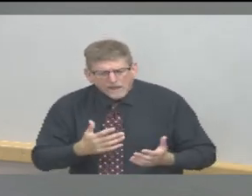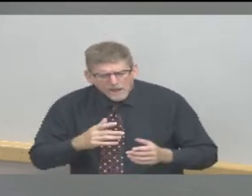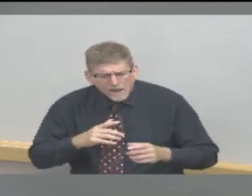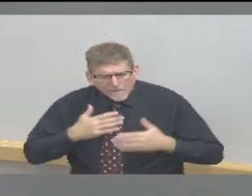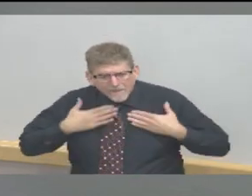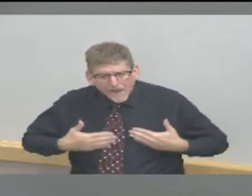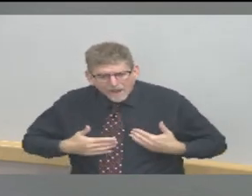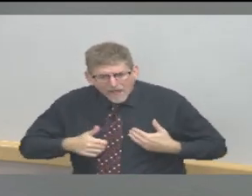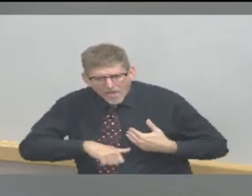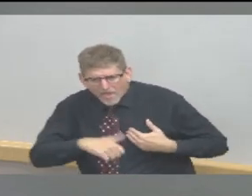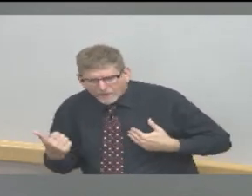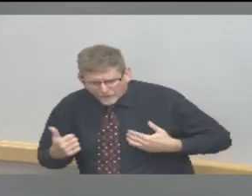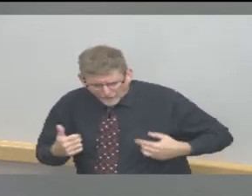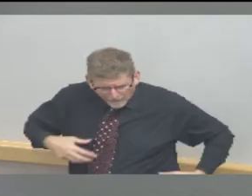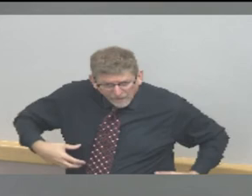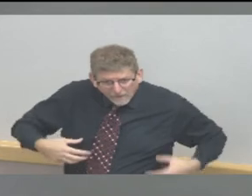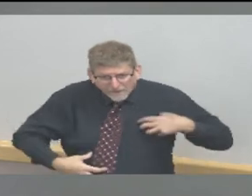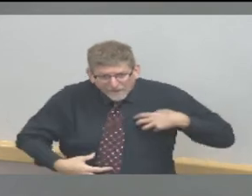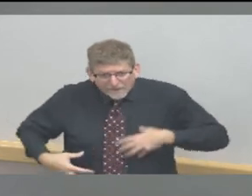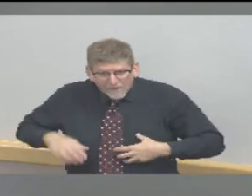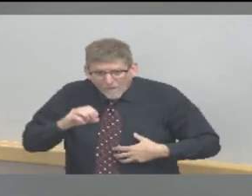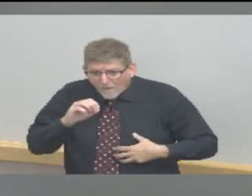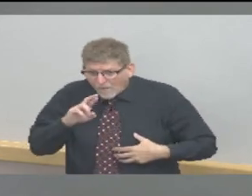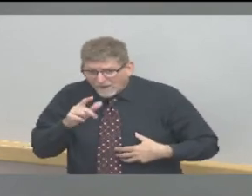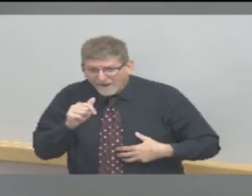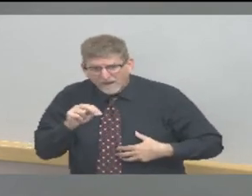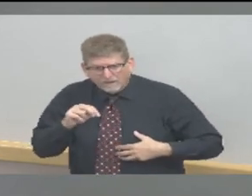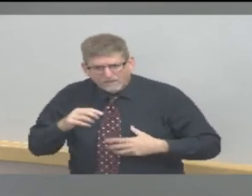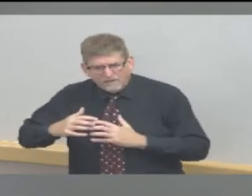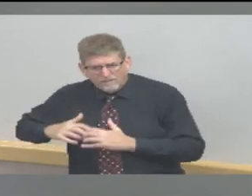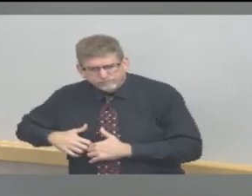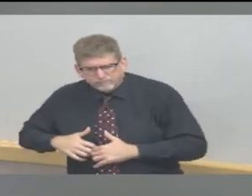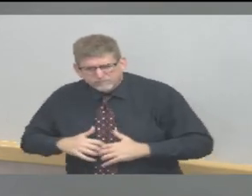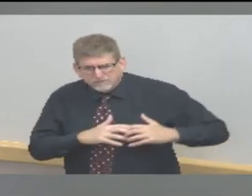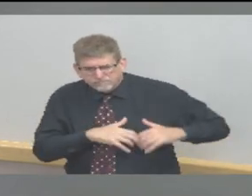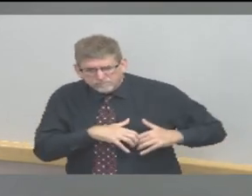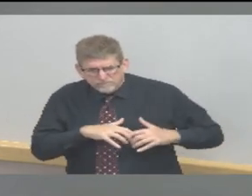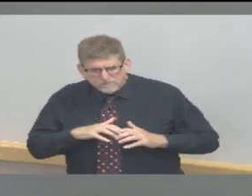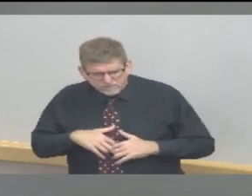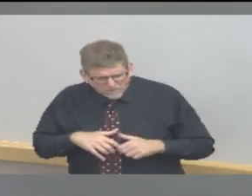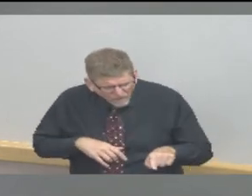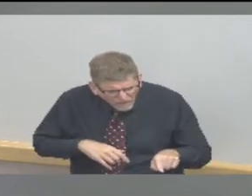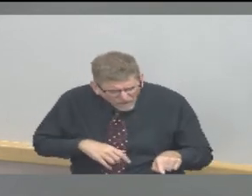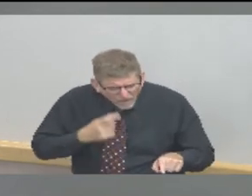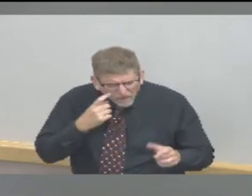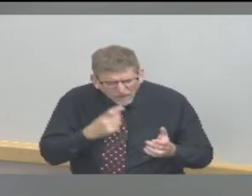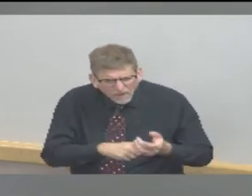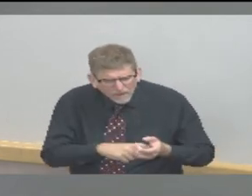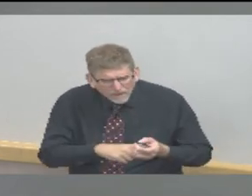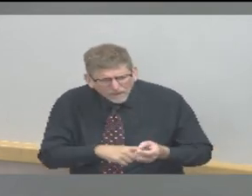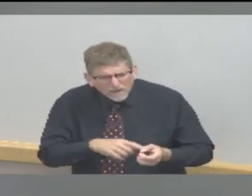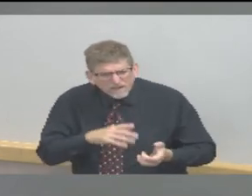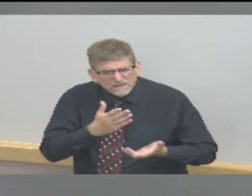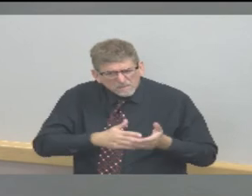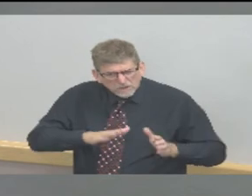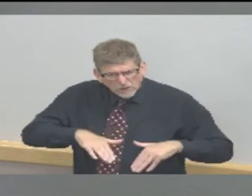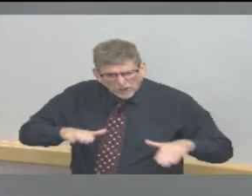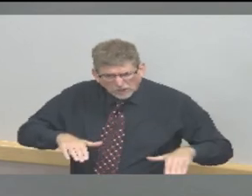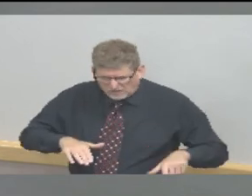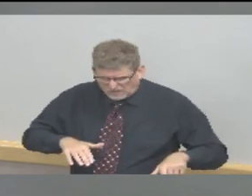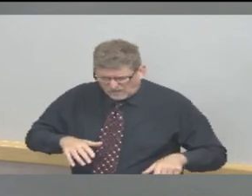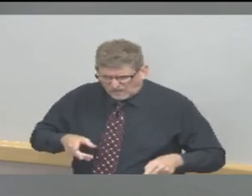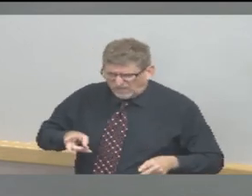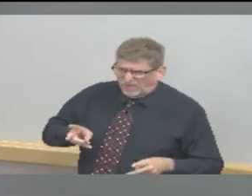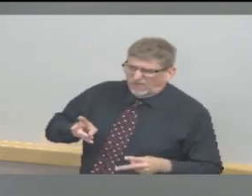in children becoming critically ill from COVID-19 there have been over